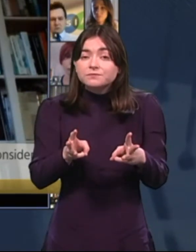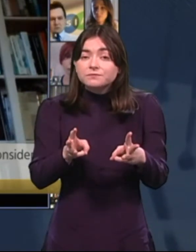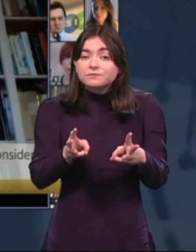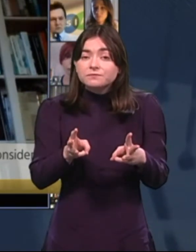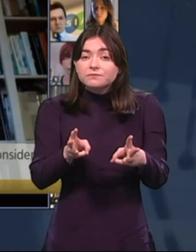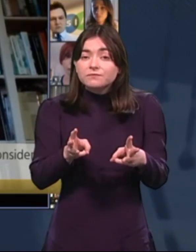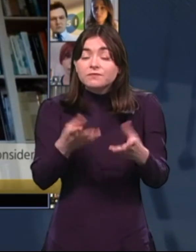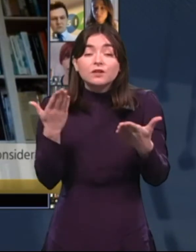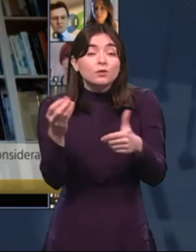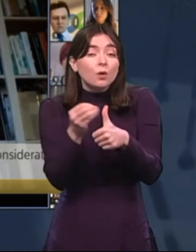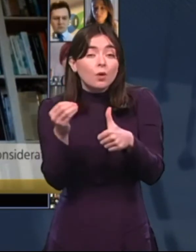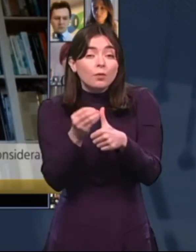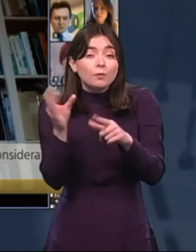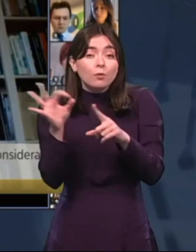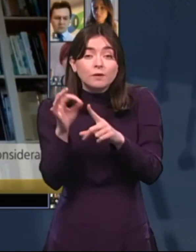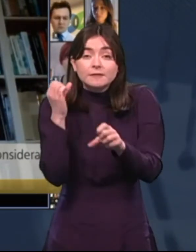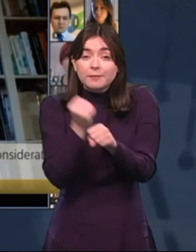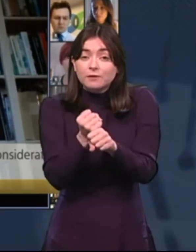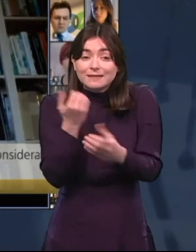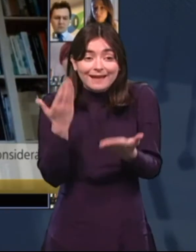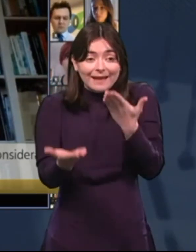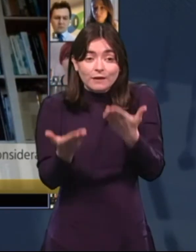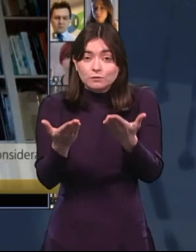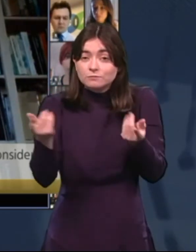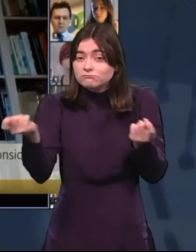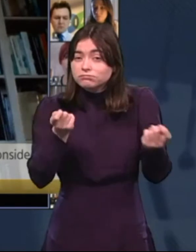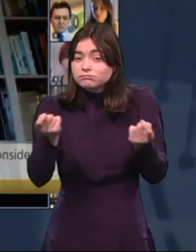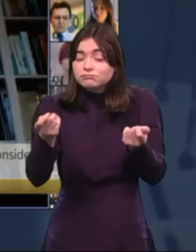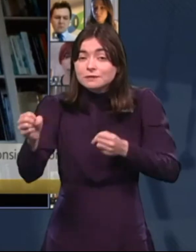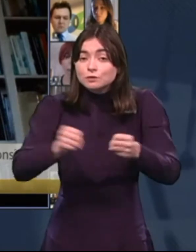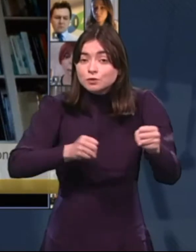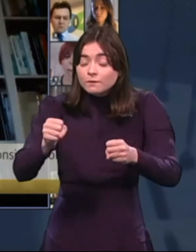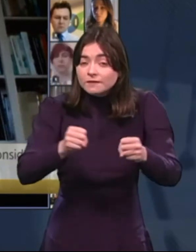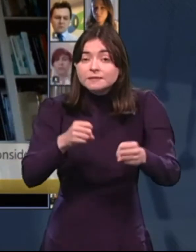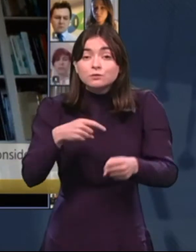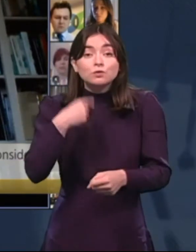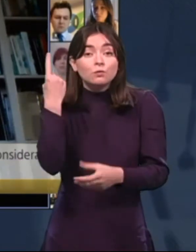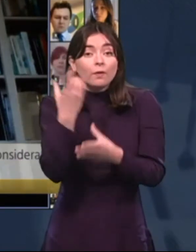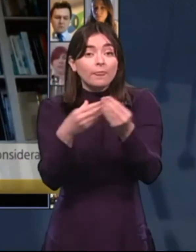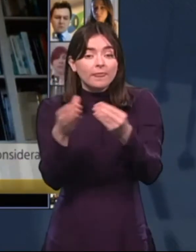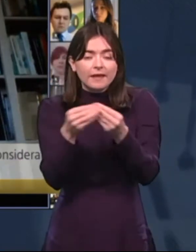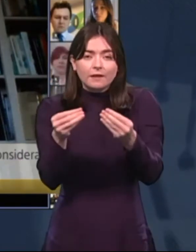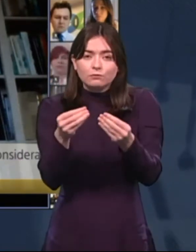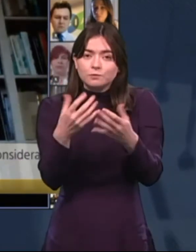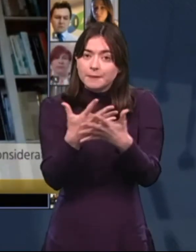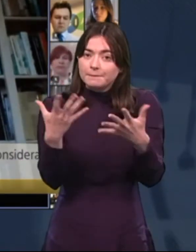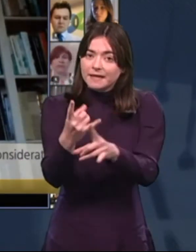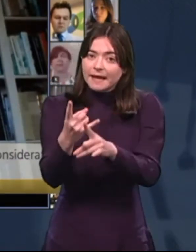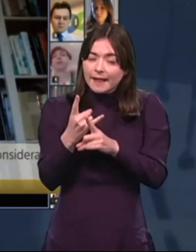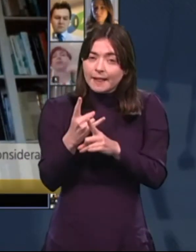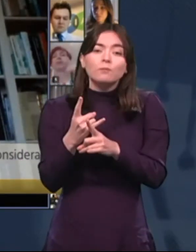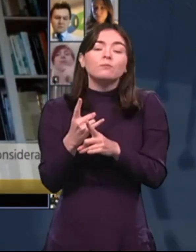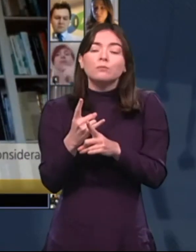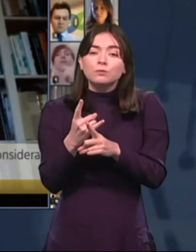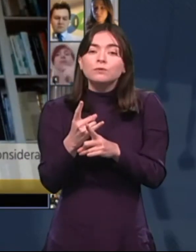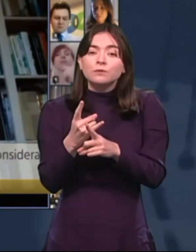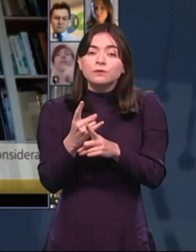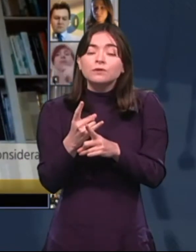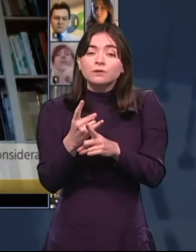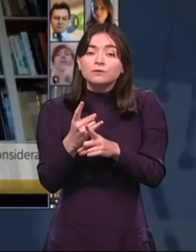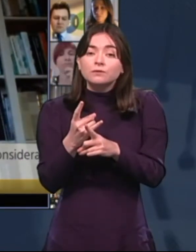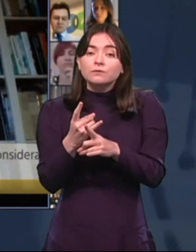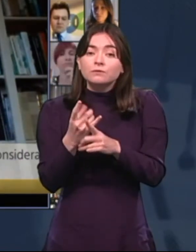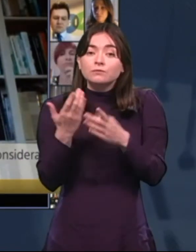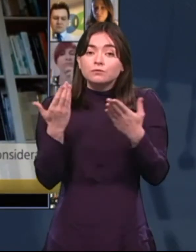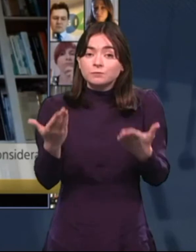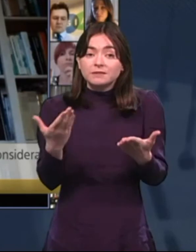Your other point about navigating services, I think one way, one thing that would be hugely helpful would be to